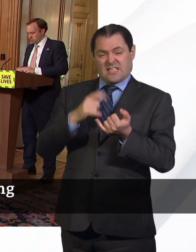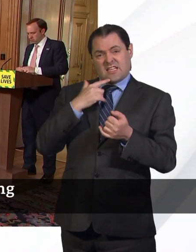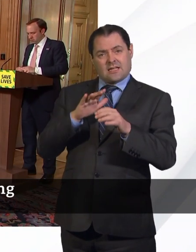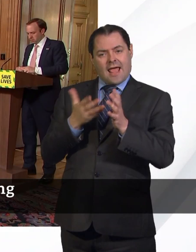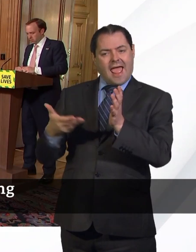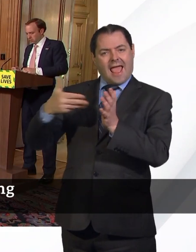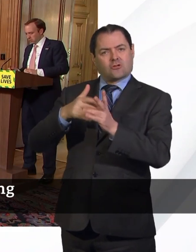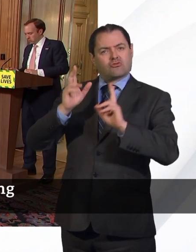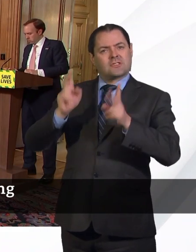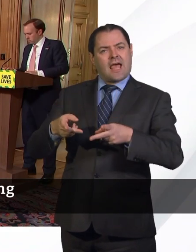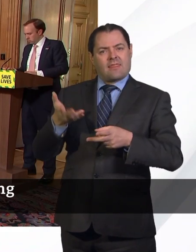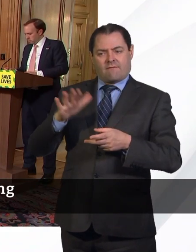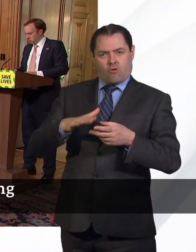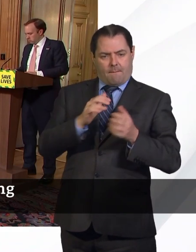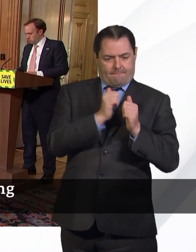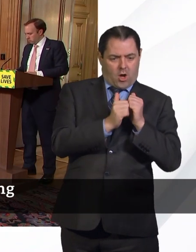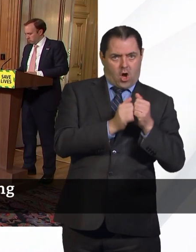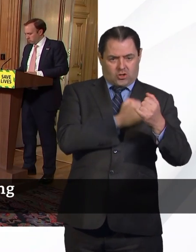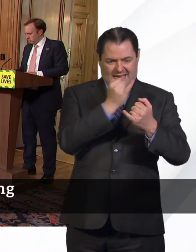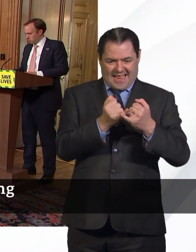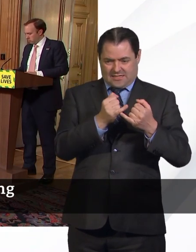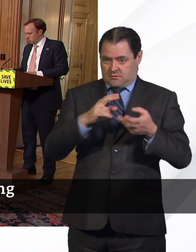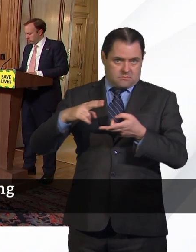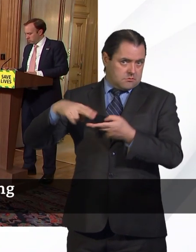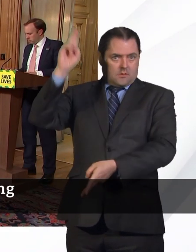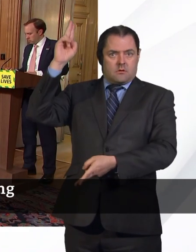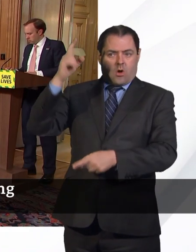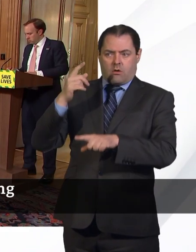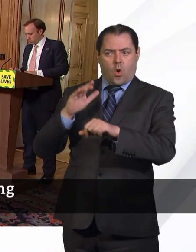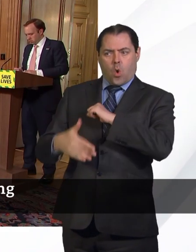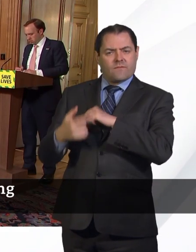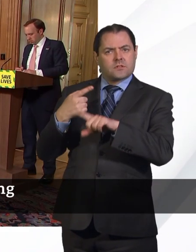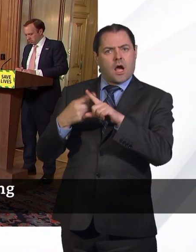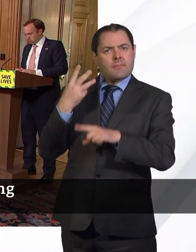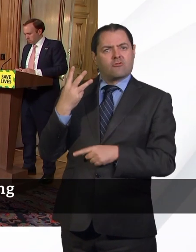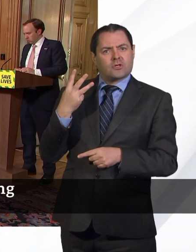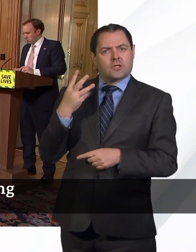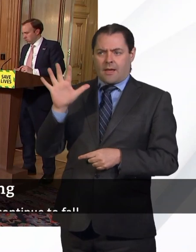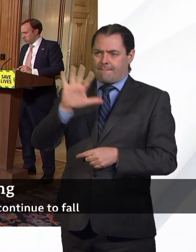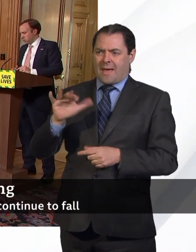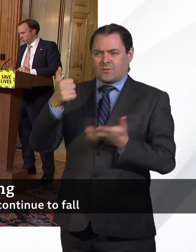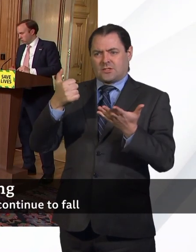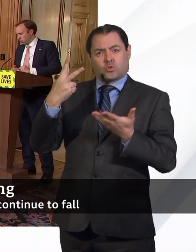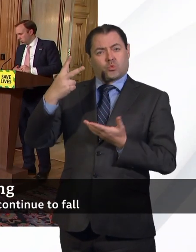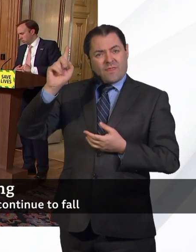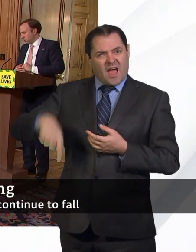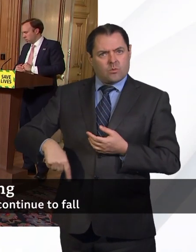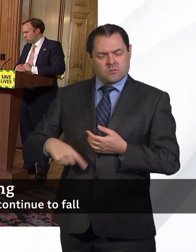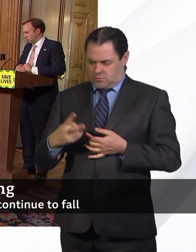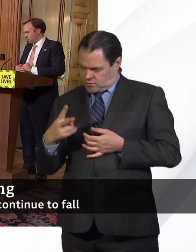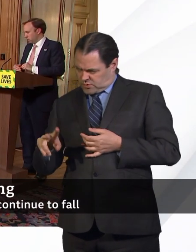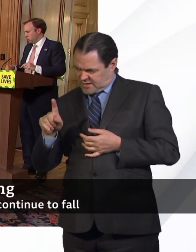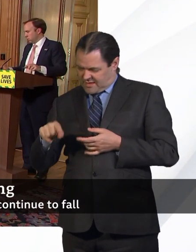mortality since the end of March is three times that and more than three times that at about 62,000. I wondered if you had any